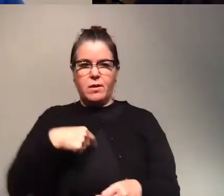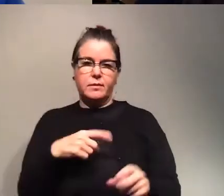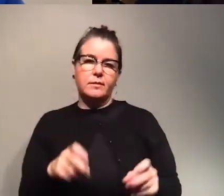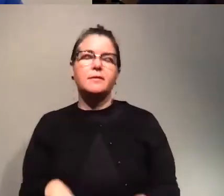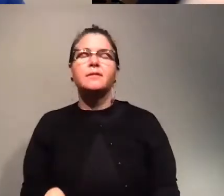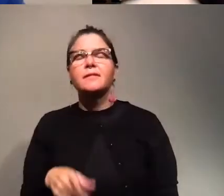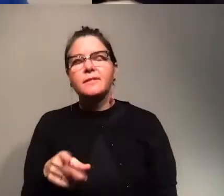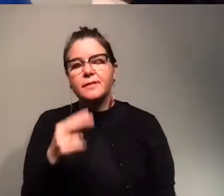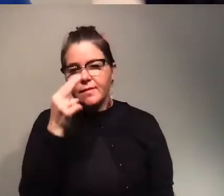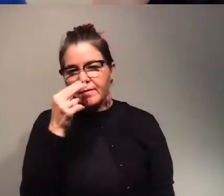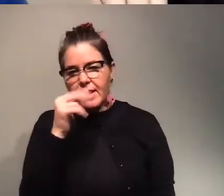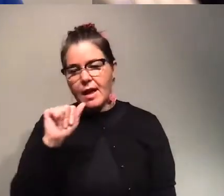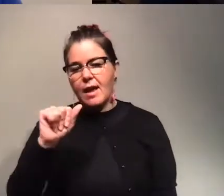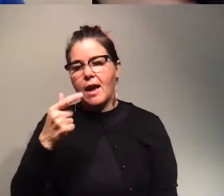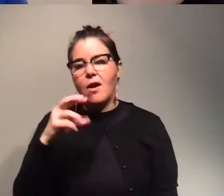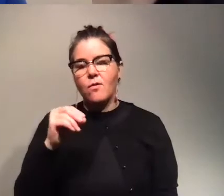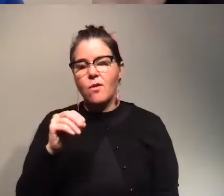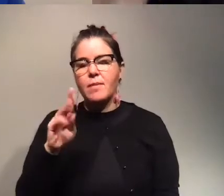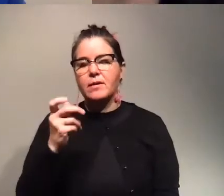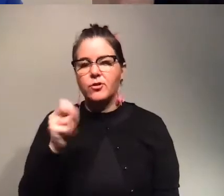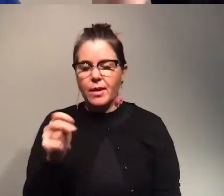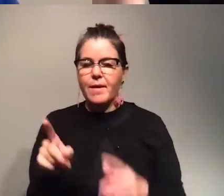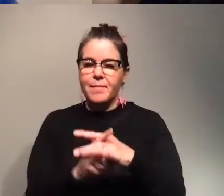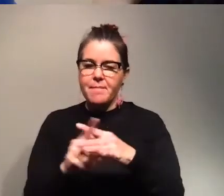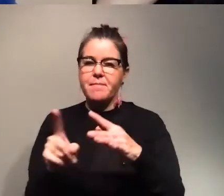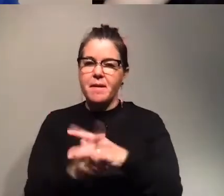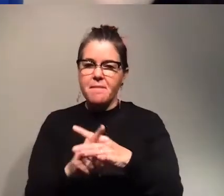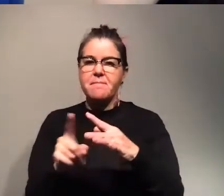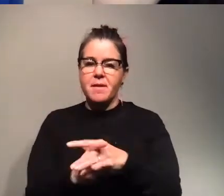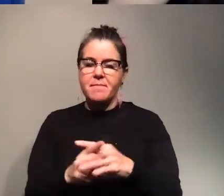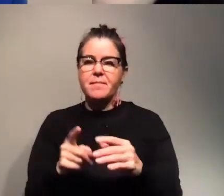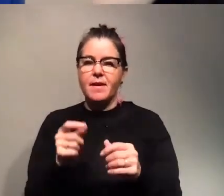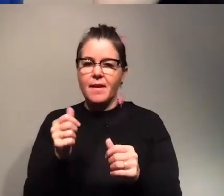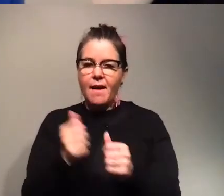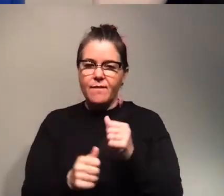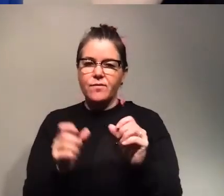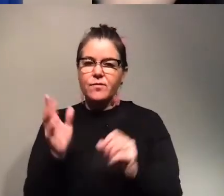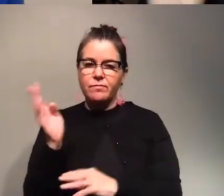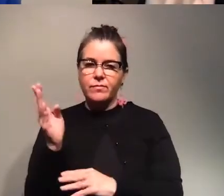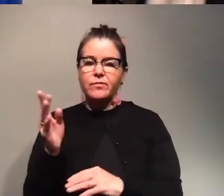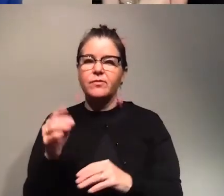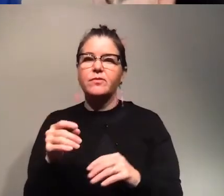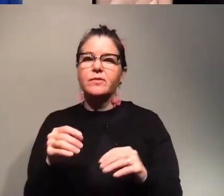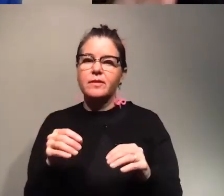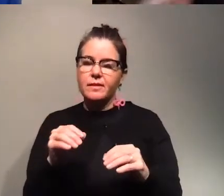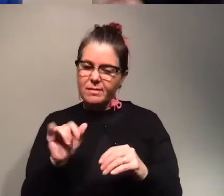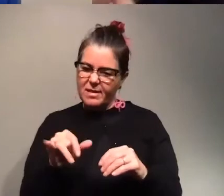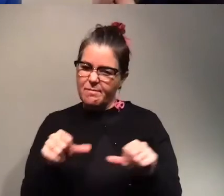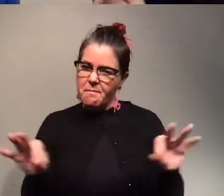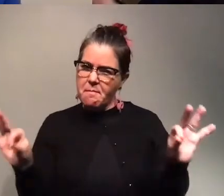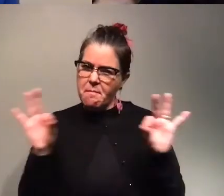agrobacterium has come up in every one of these sessions it's like really driven home the point of like how important